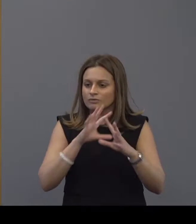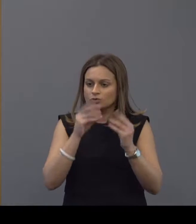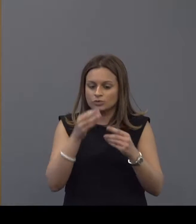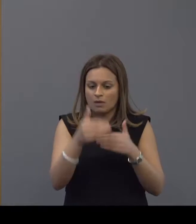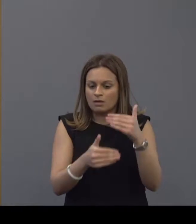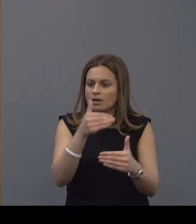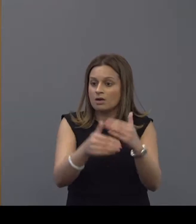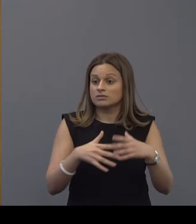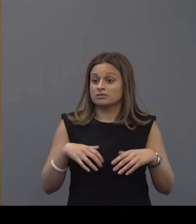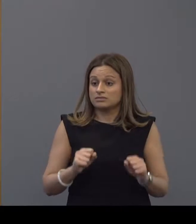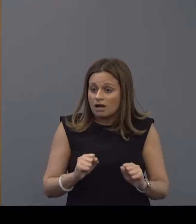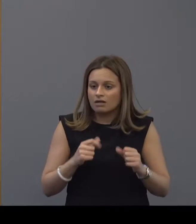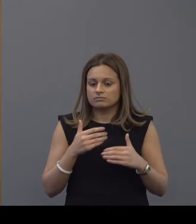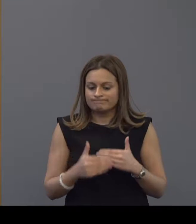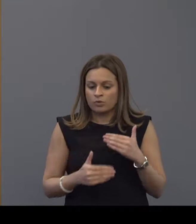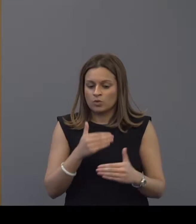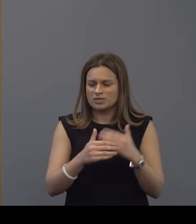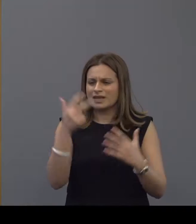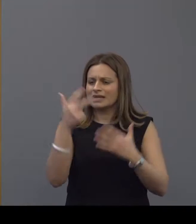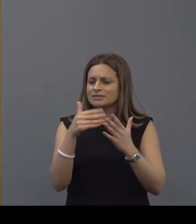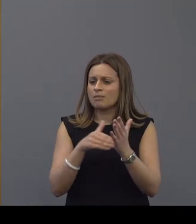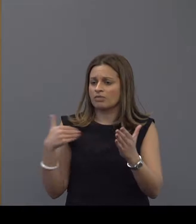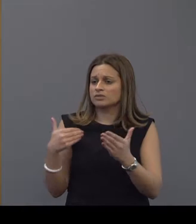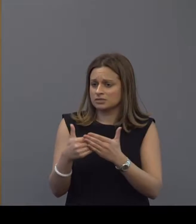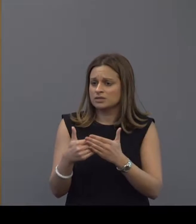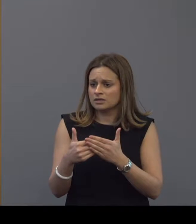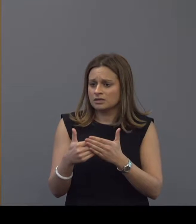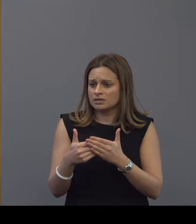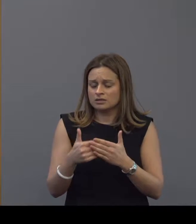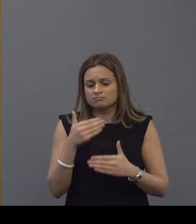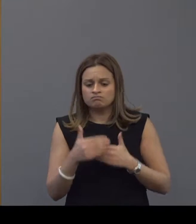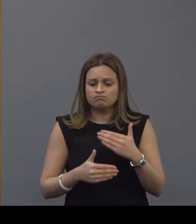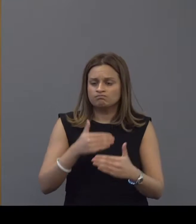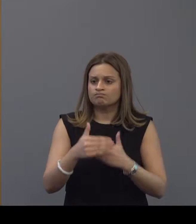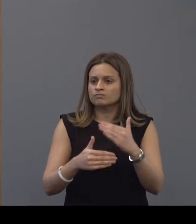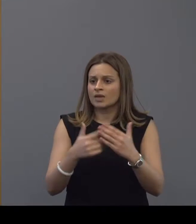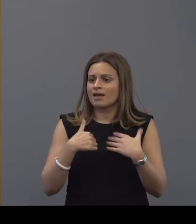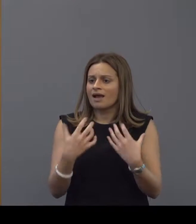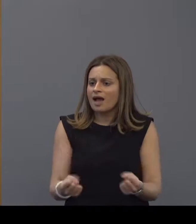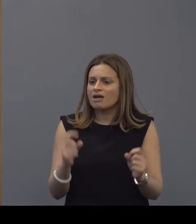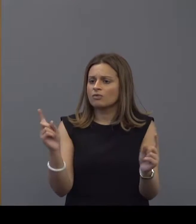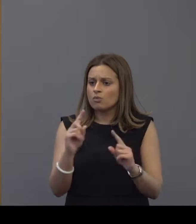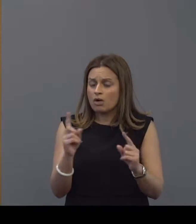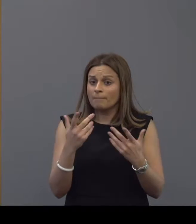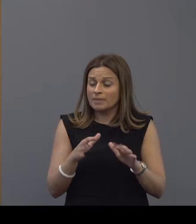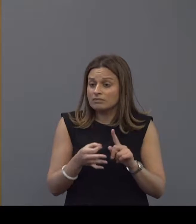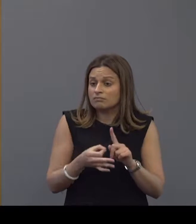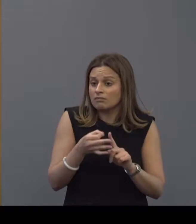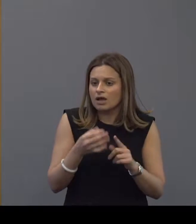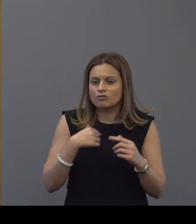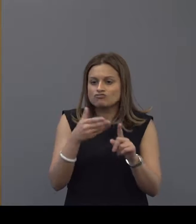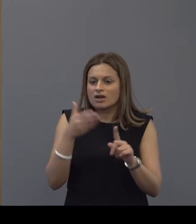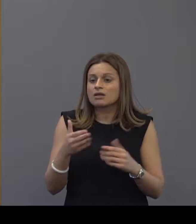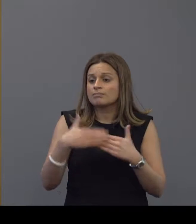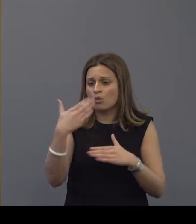start of that journey we're probably about 18 months into this into this piece of work and we've actually come up some way but I recognize